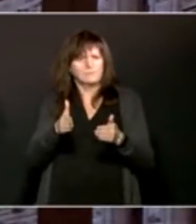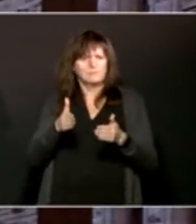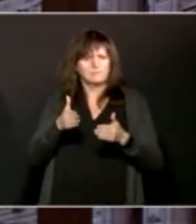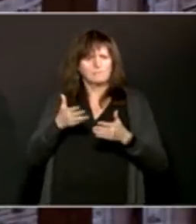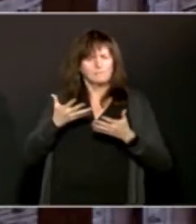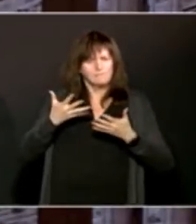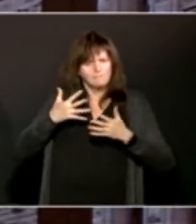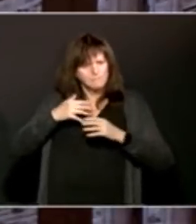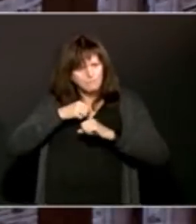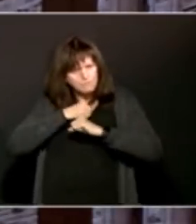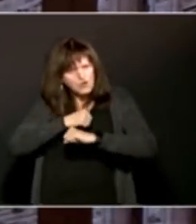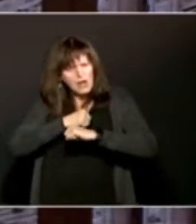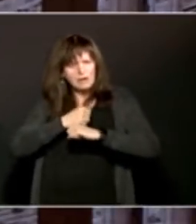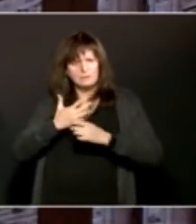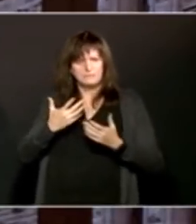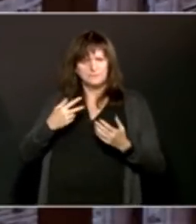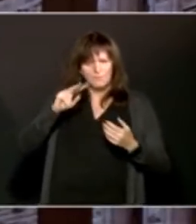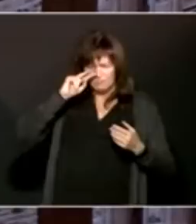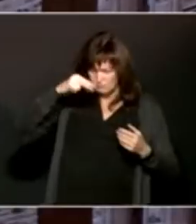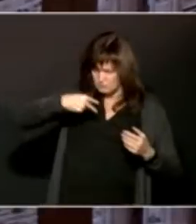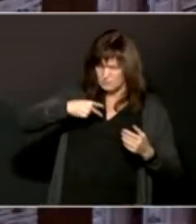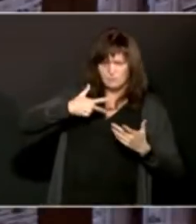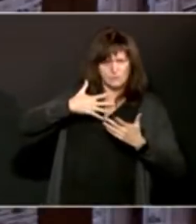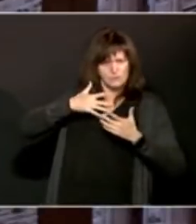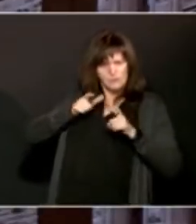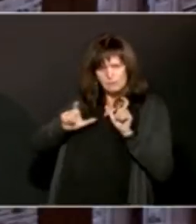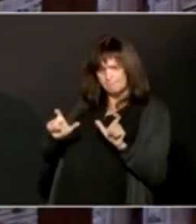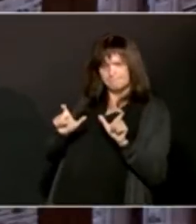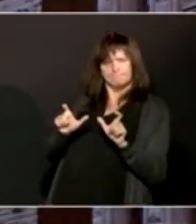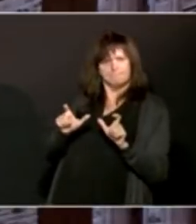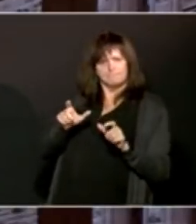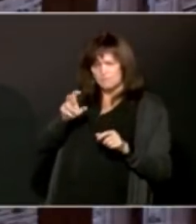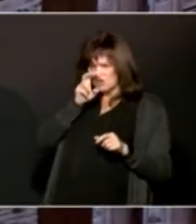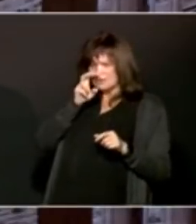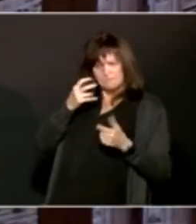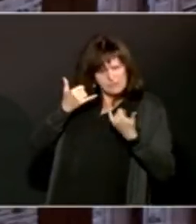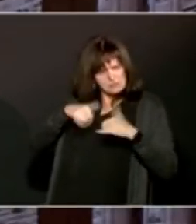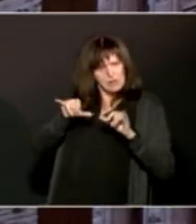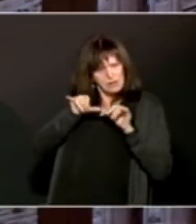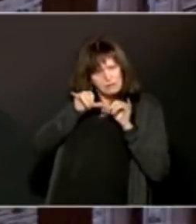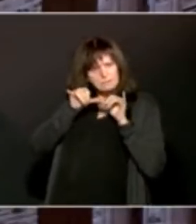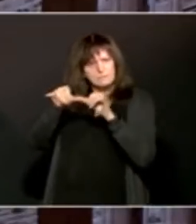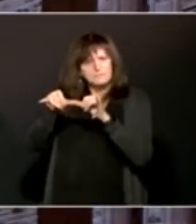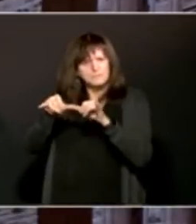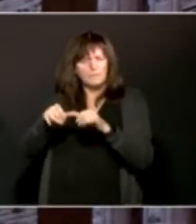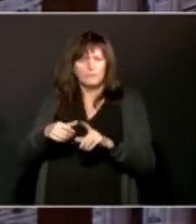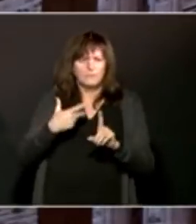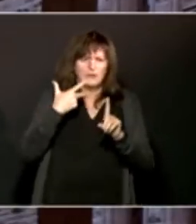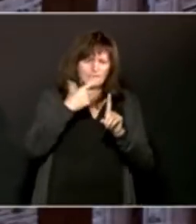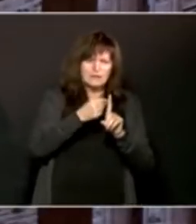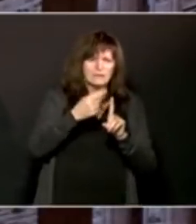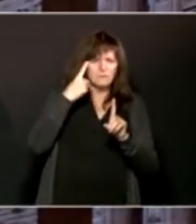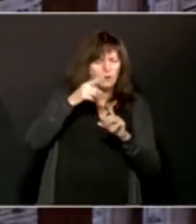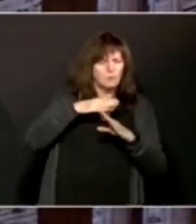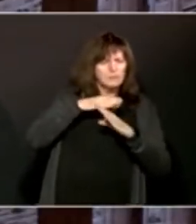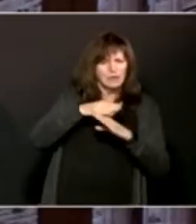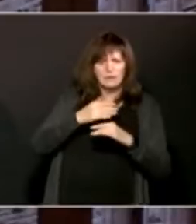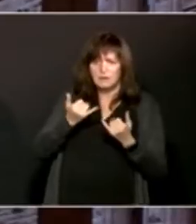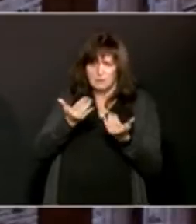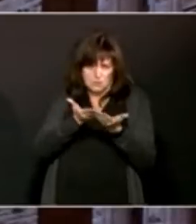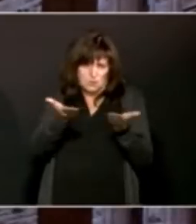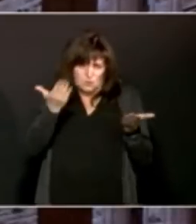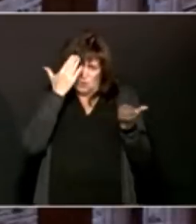around our personal protection, because the vaccine is a protection. But you know what you do, you need now to protect yourself. You can do it.